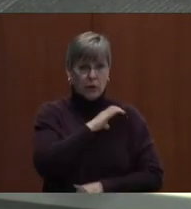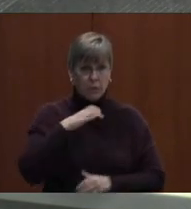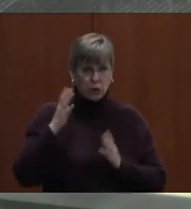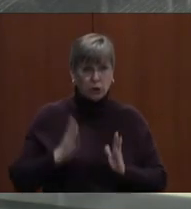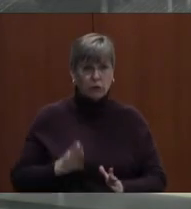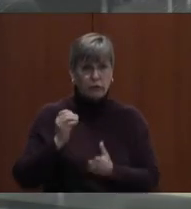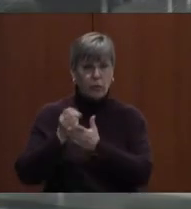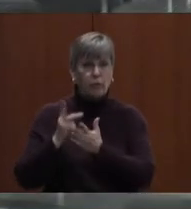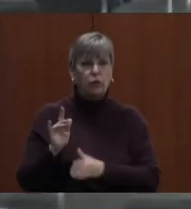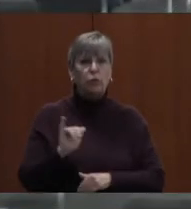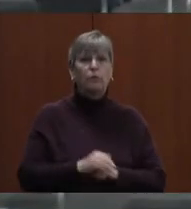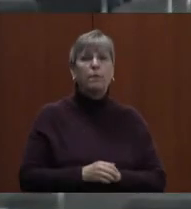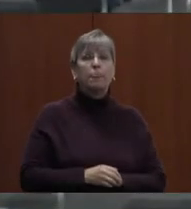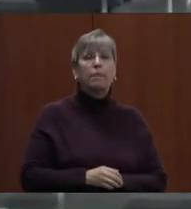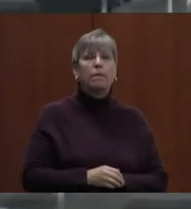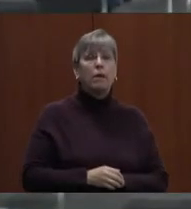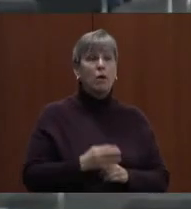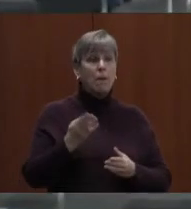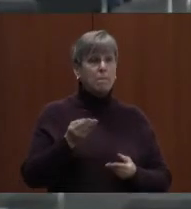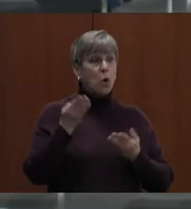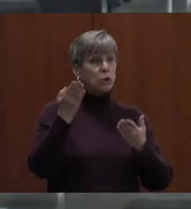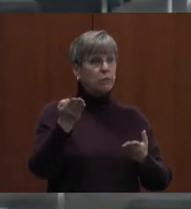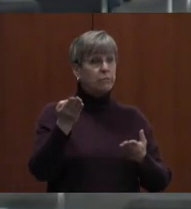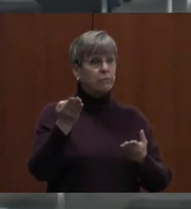Thank you, Mr. Brandenburg. Is there a motion?